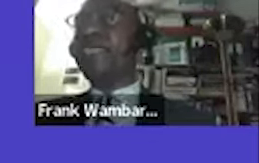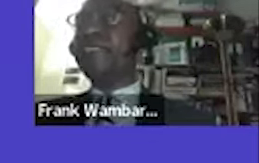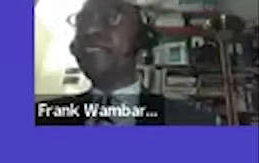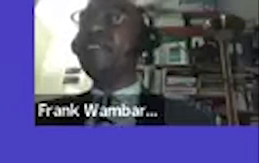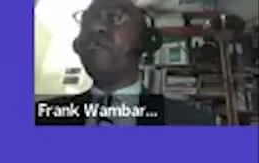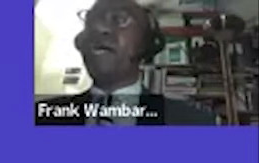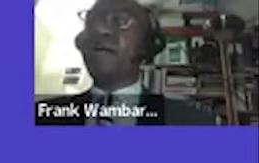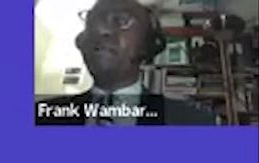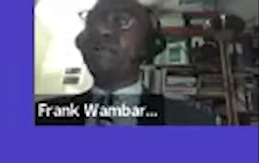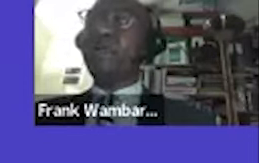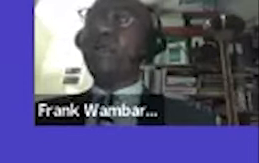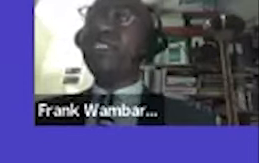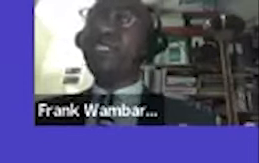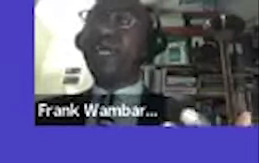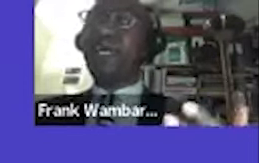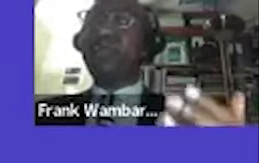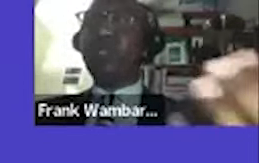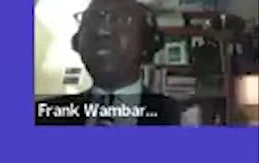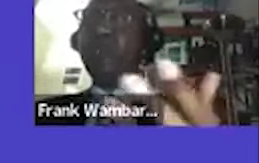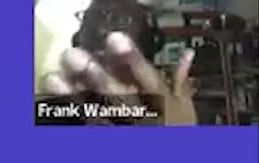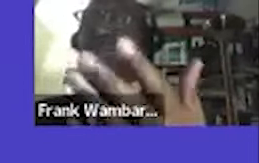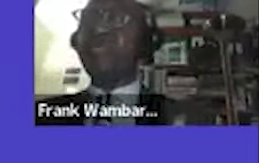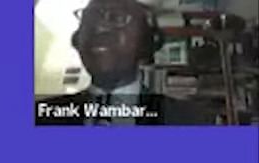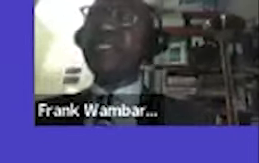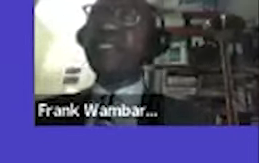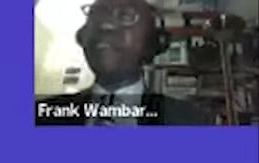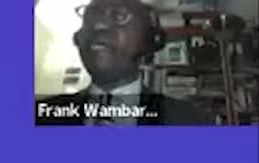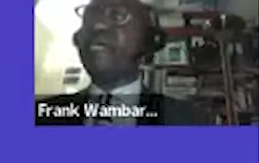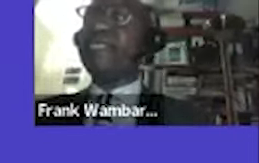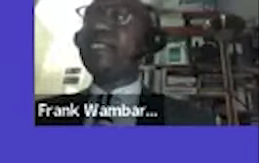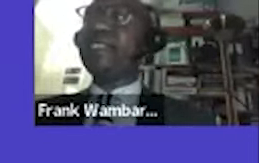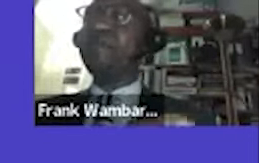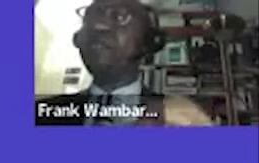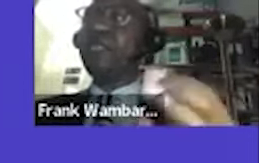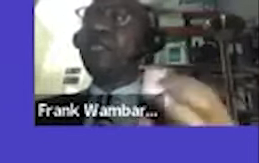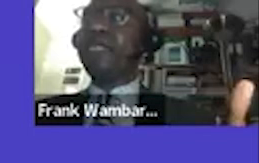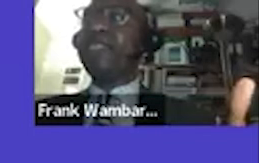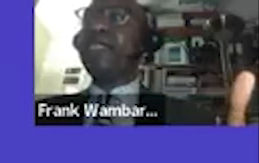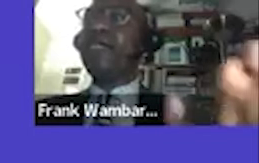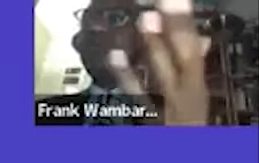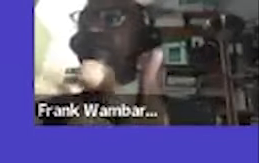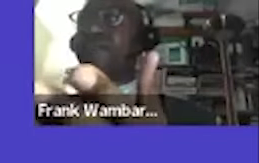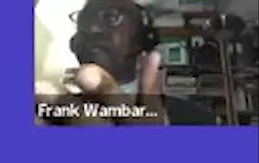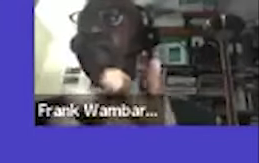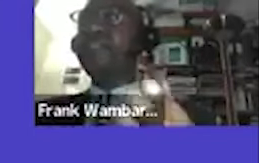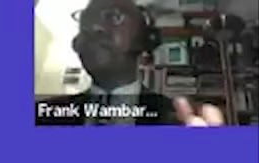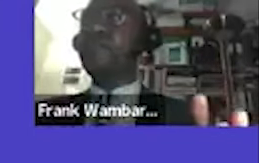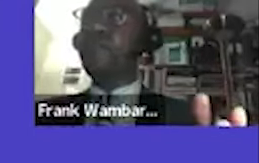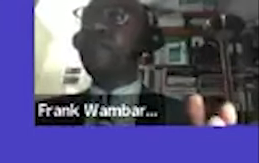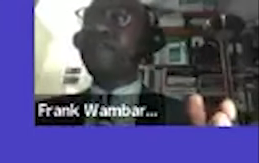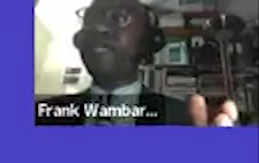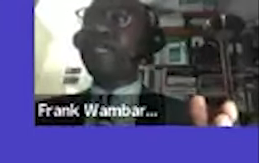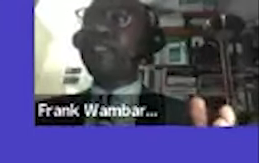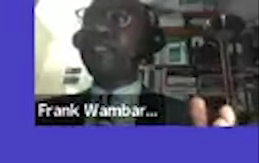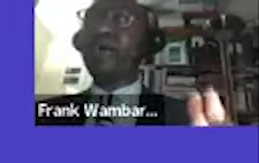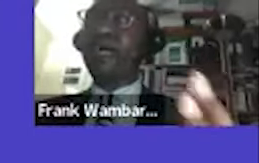on your country um which because i know we are represented different countries in kenya we have the ministry for